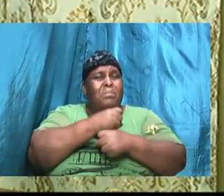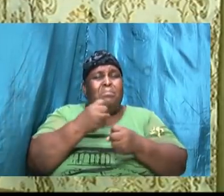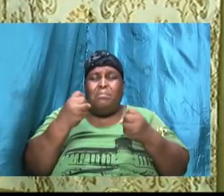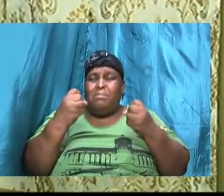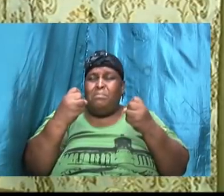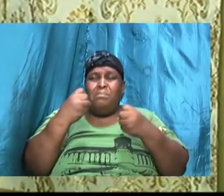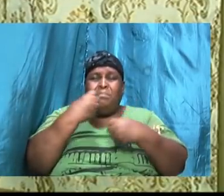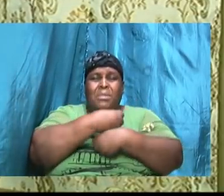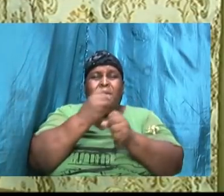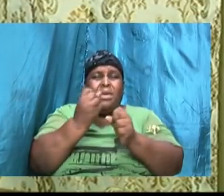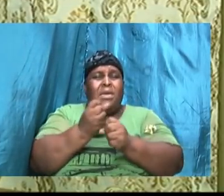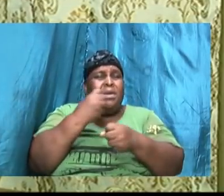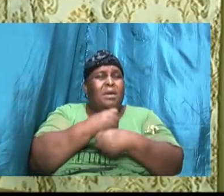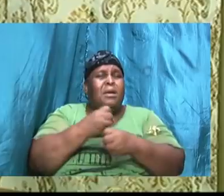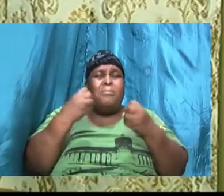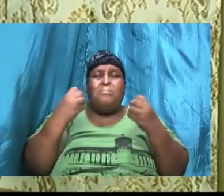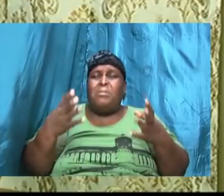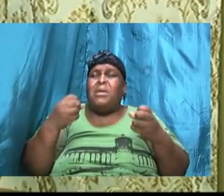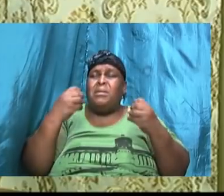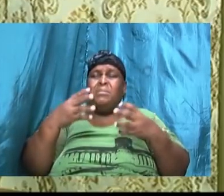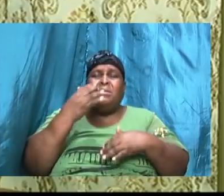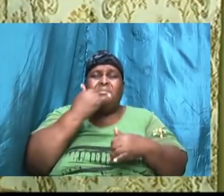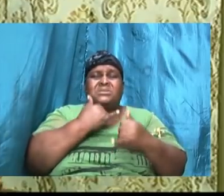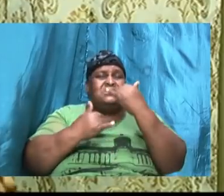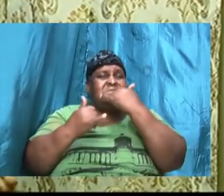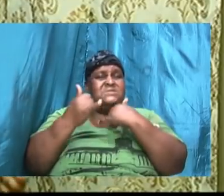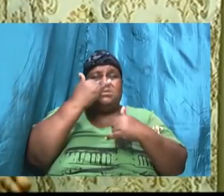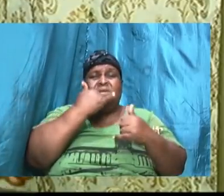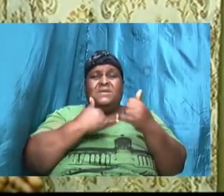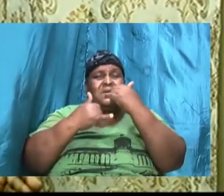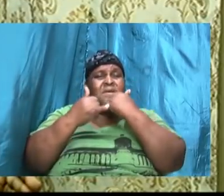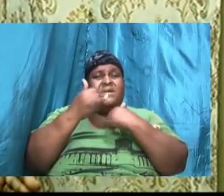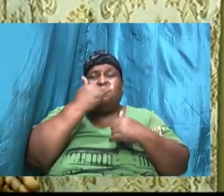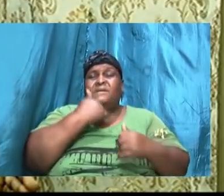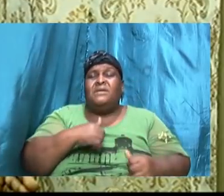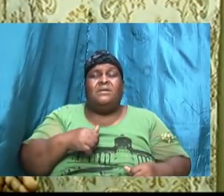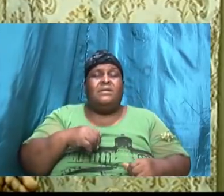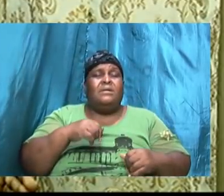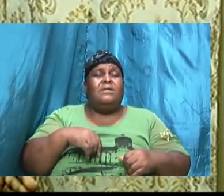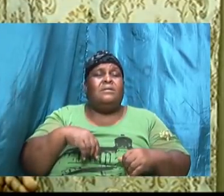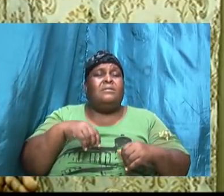he was not without stepping outside of God's will